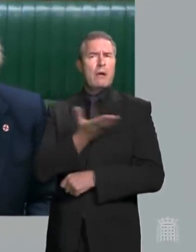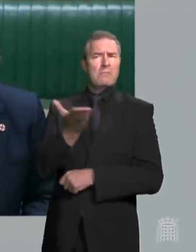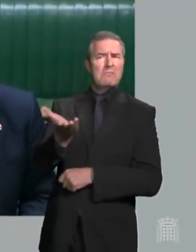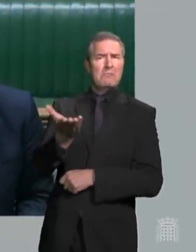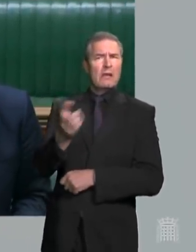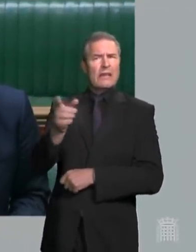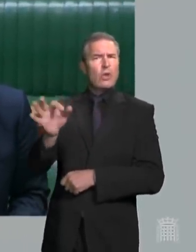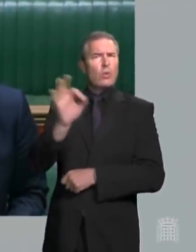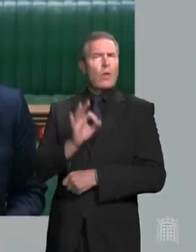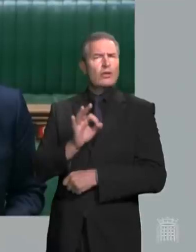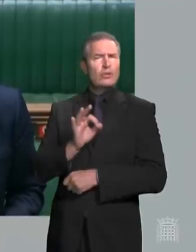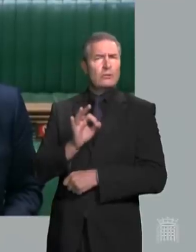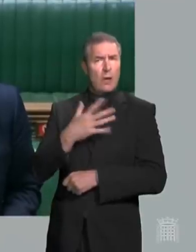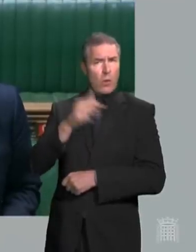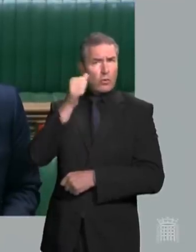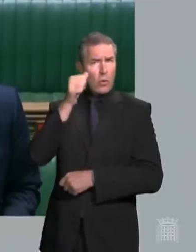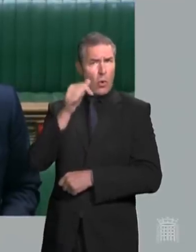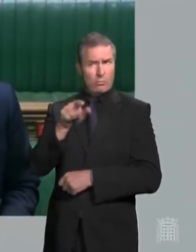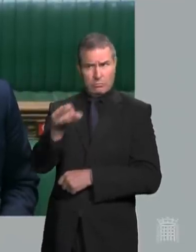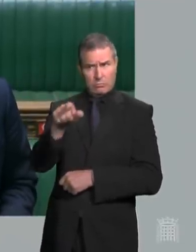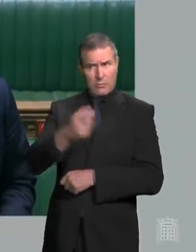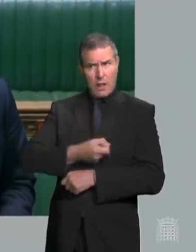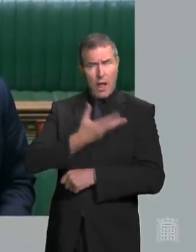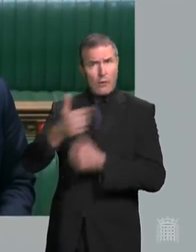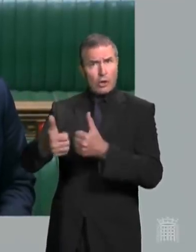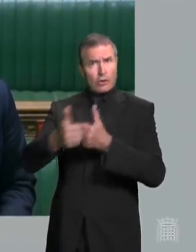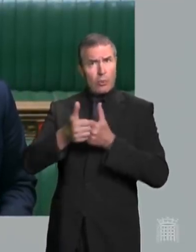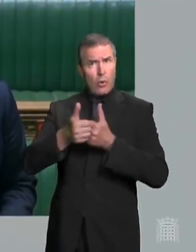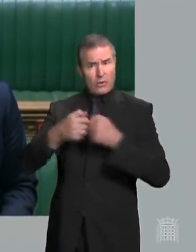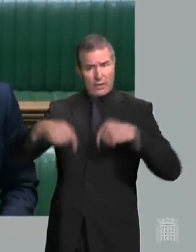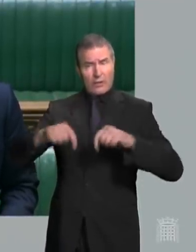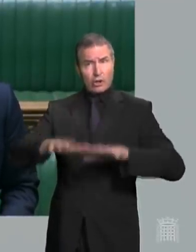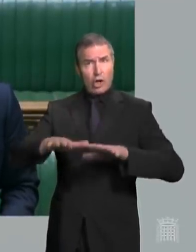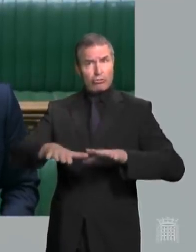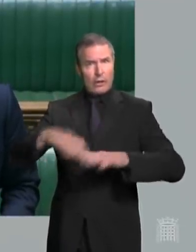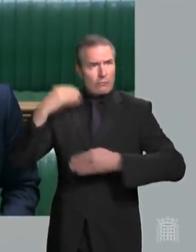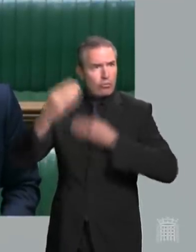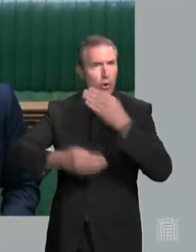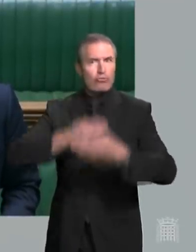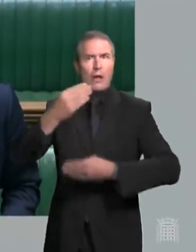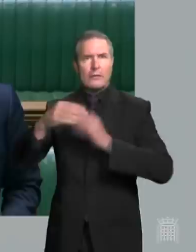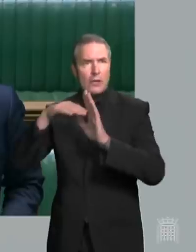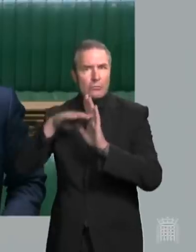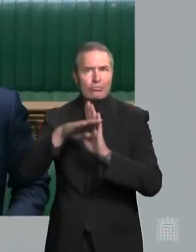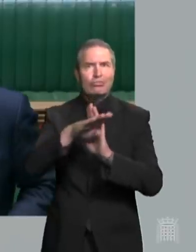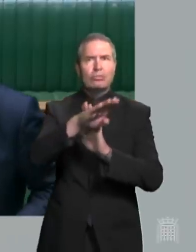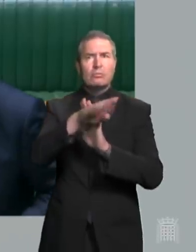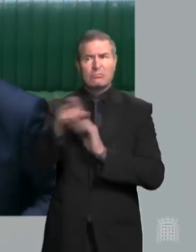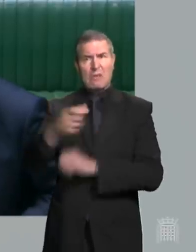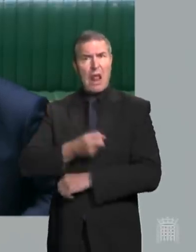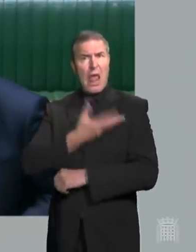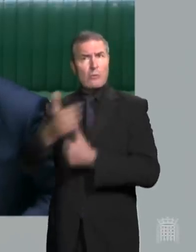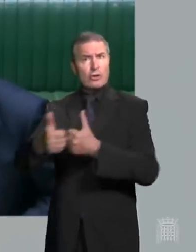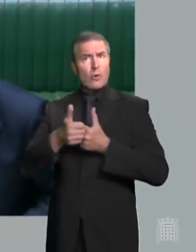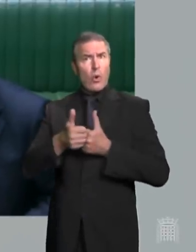that opening question, is whether or not they support the progress that this country is intending to make on July the